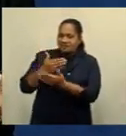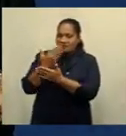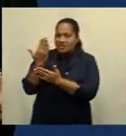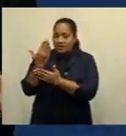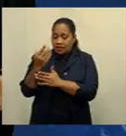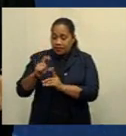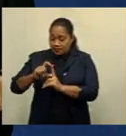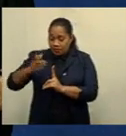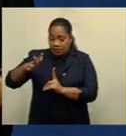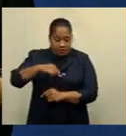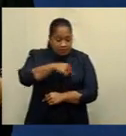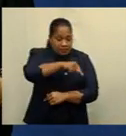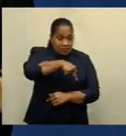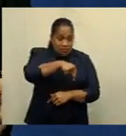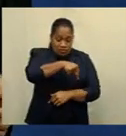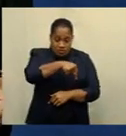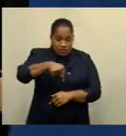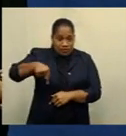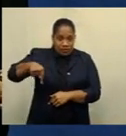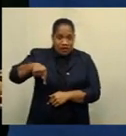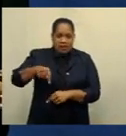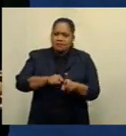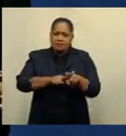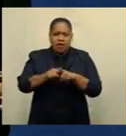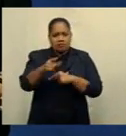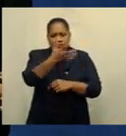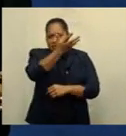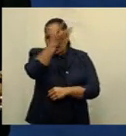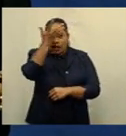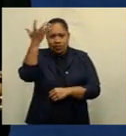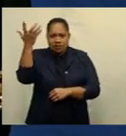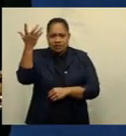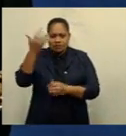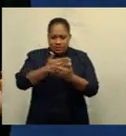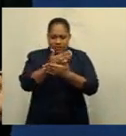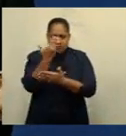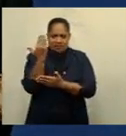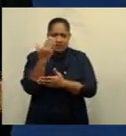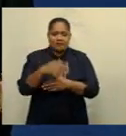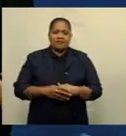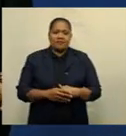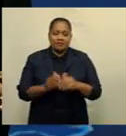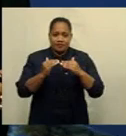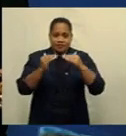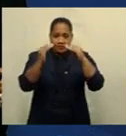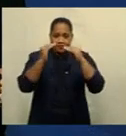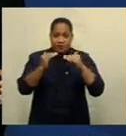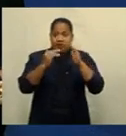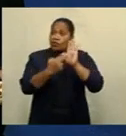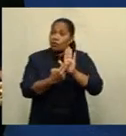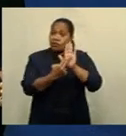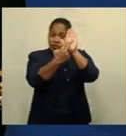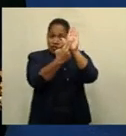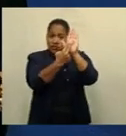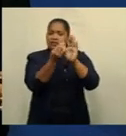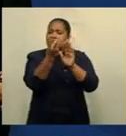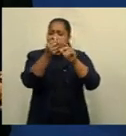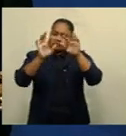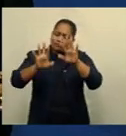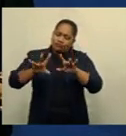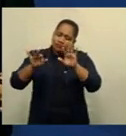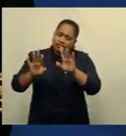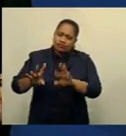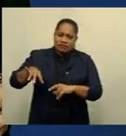Eastwards from Pekhava to Suva it was mostly cloudy throughout. Moving to the north some showers and isolated